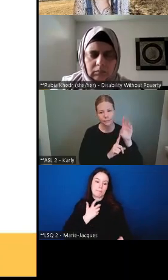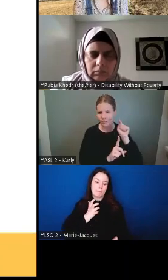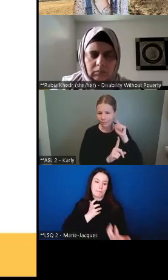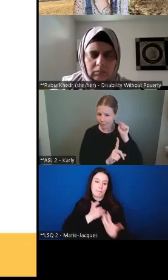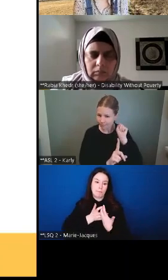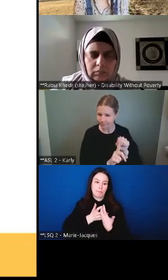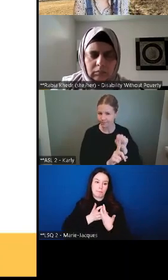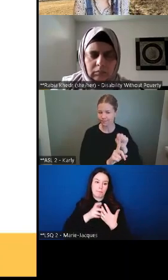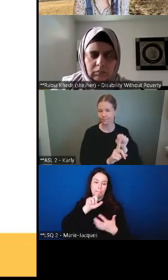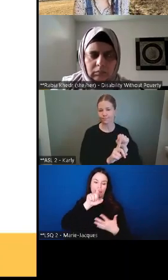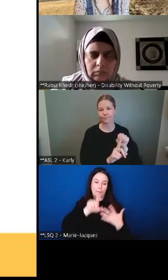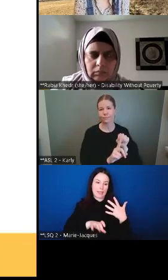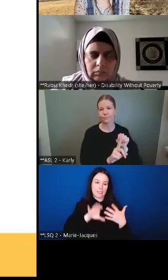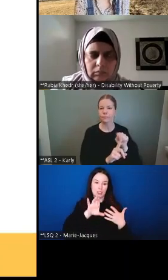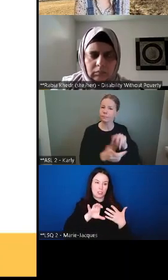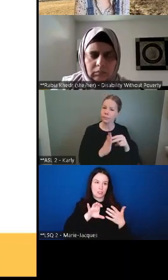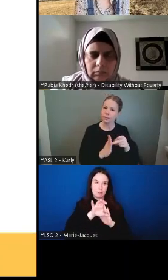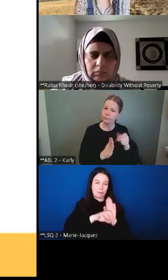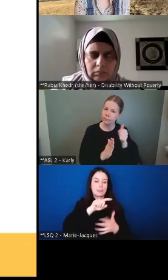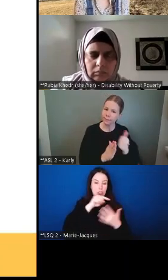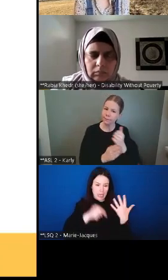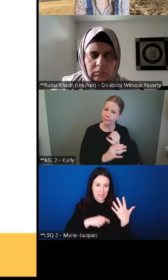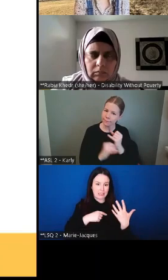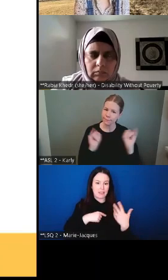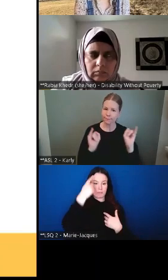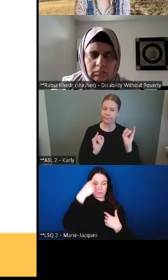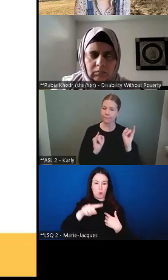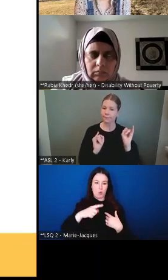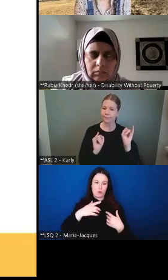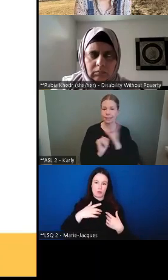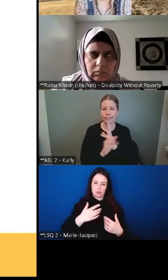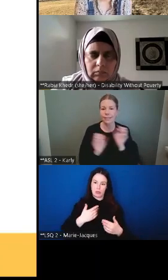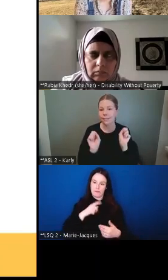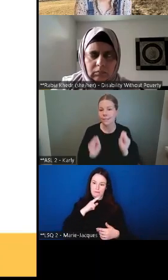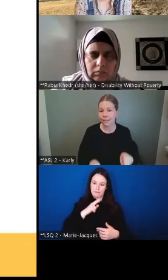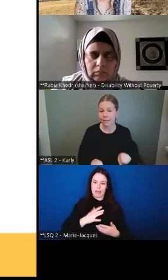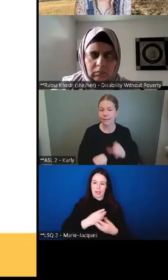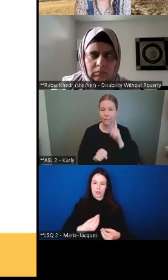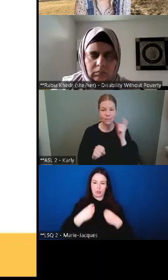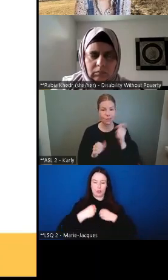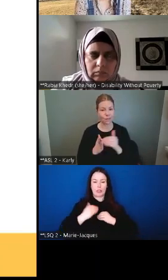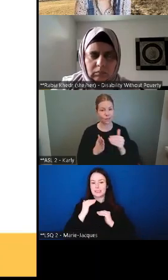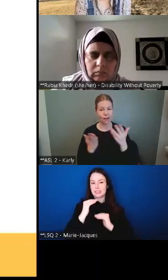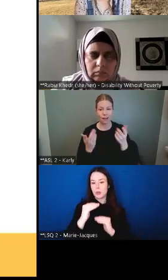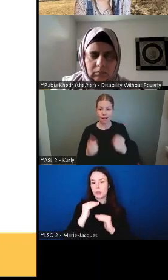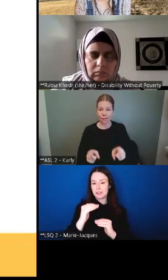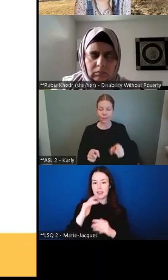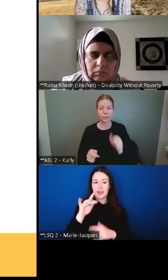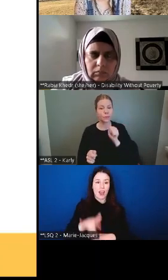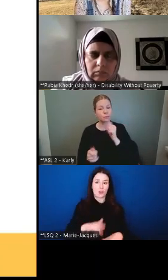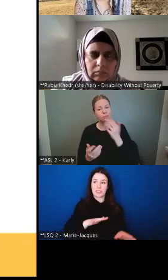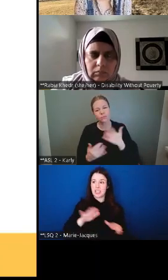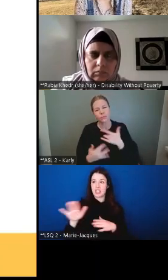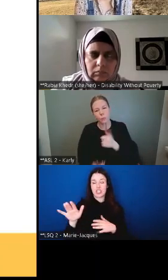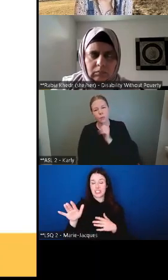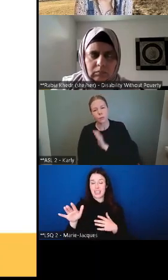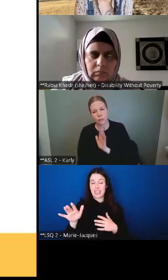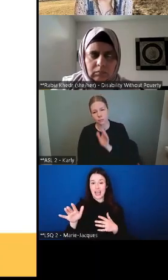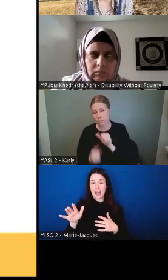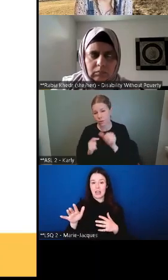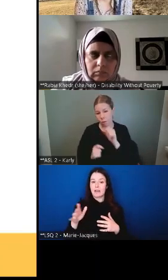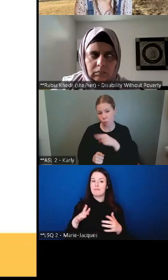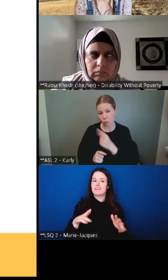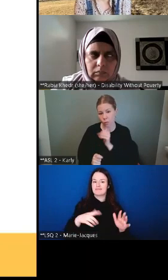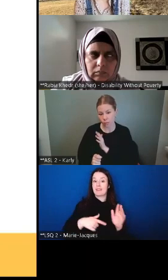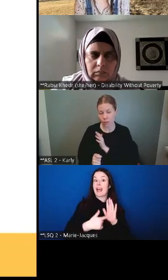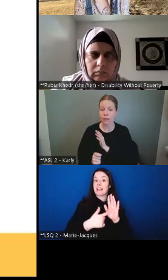means that, you know, again, typically not always women facing abusive relationships that if you